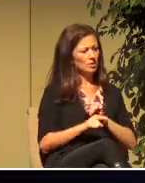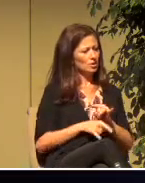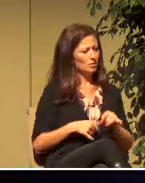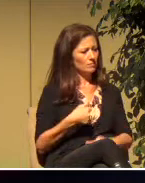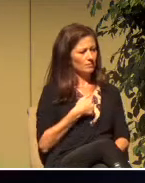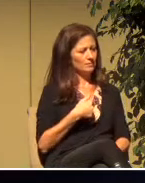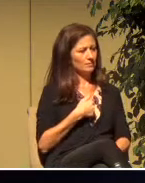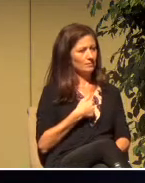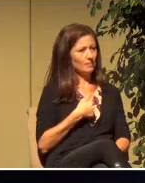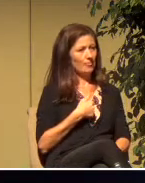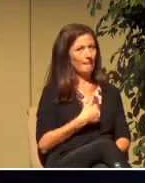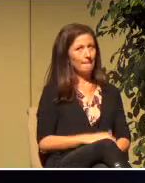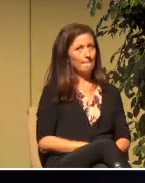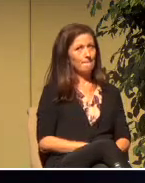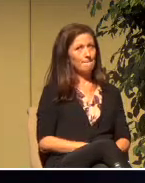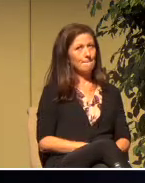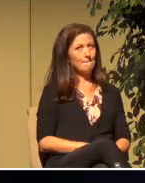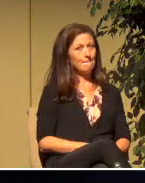me?